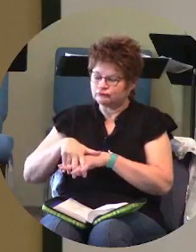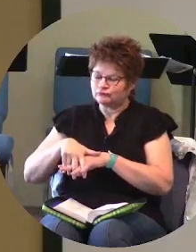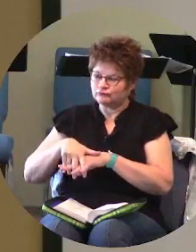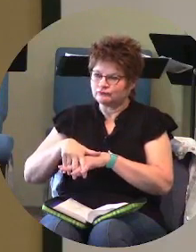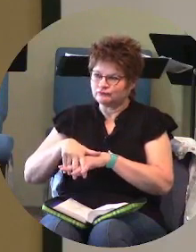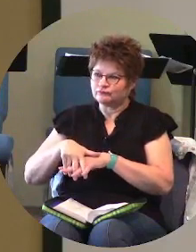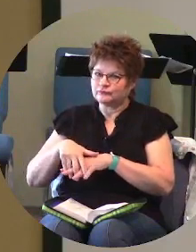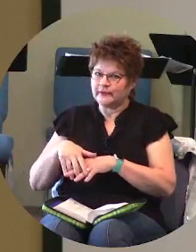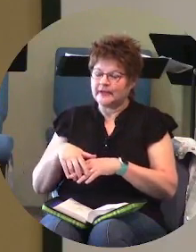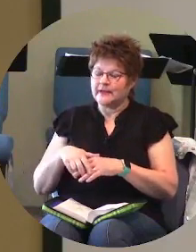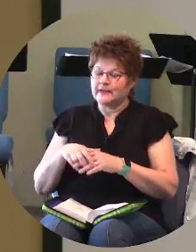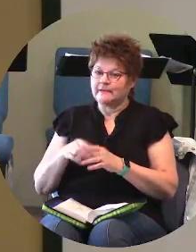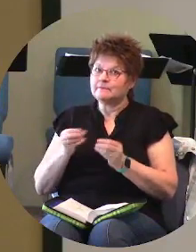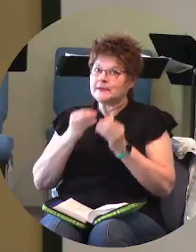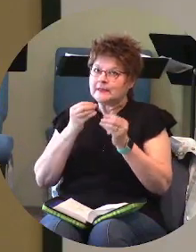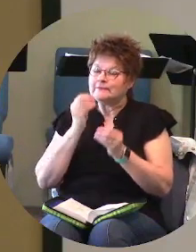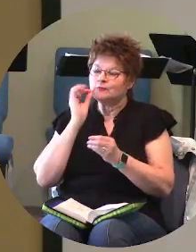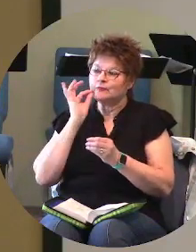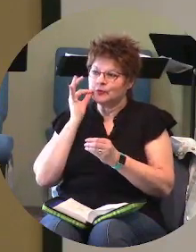that bears fruit